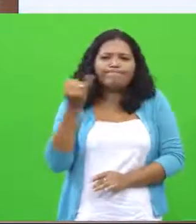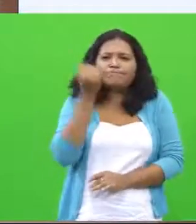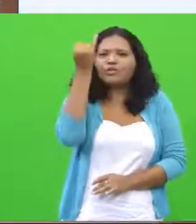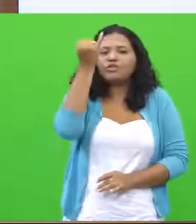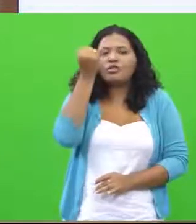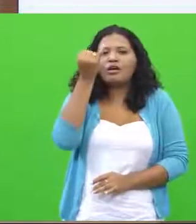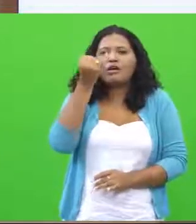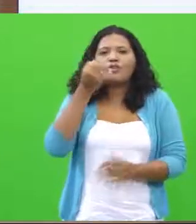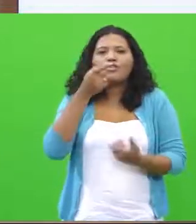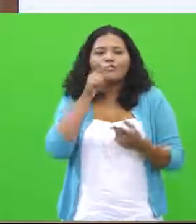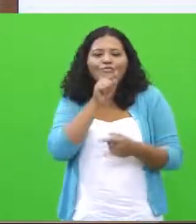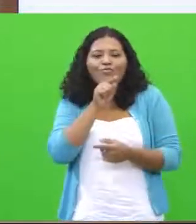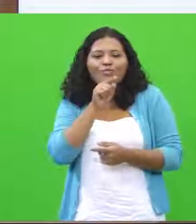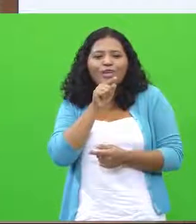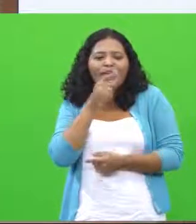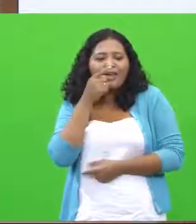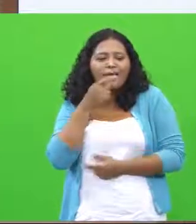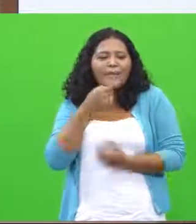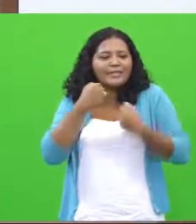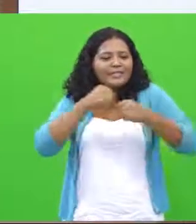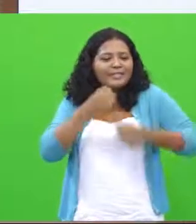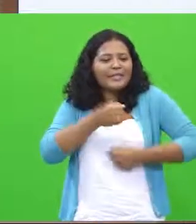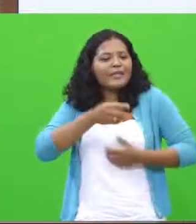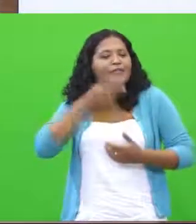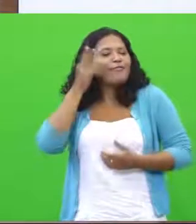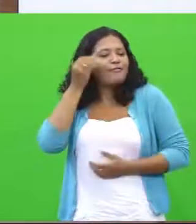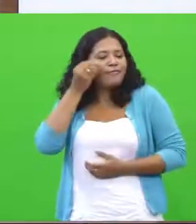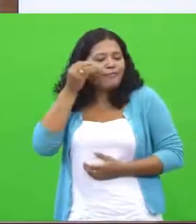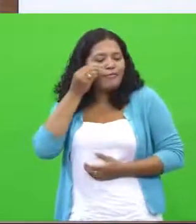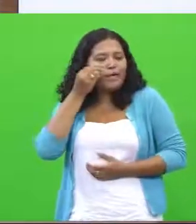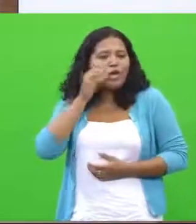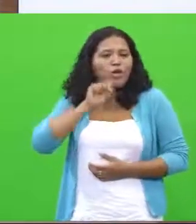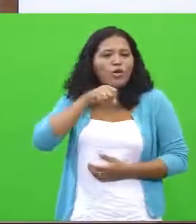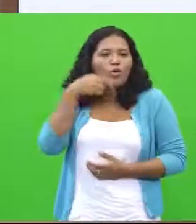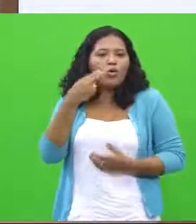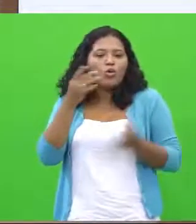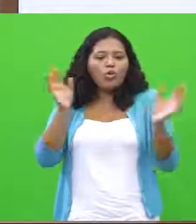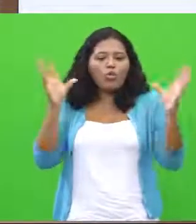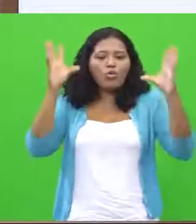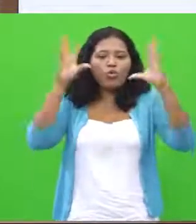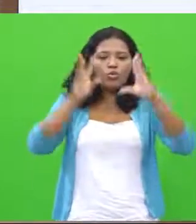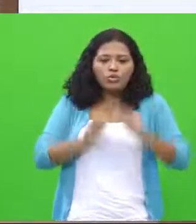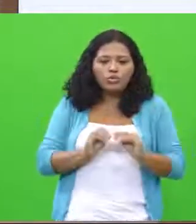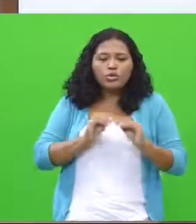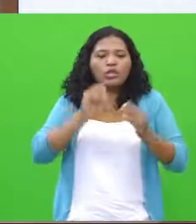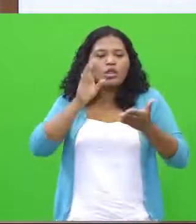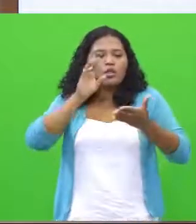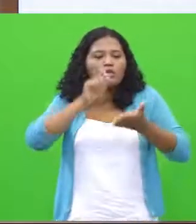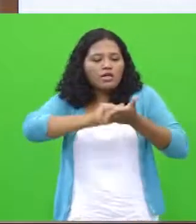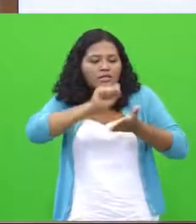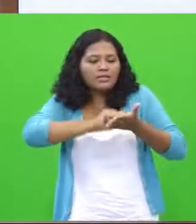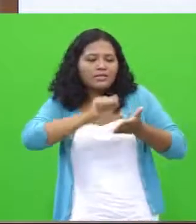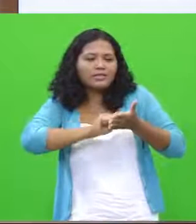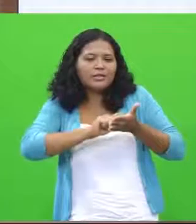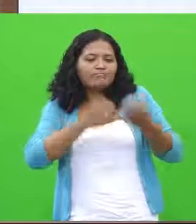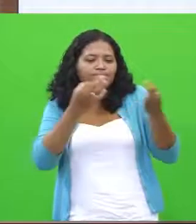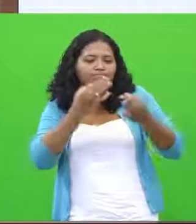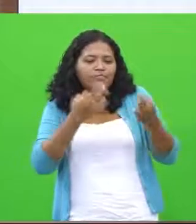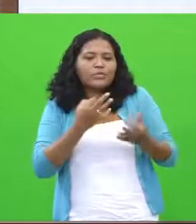essence that you wanted to appear and maybe even to able to see your writing more, it